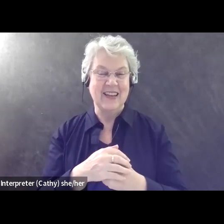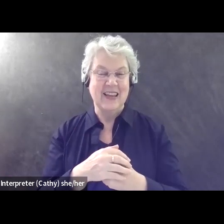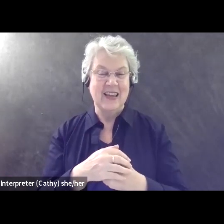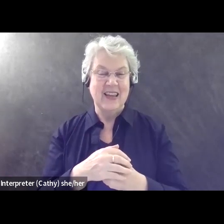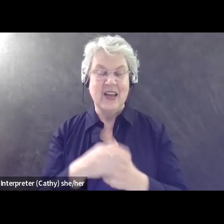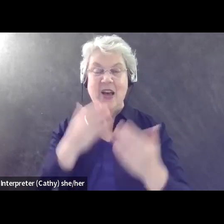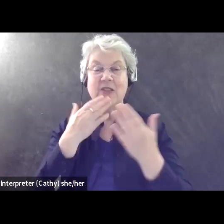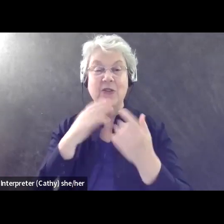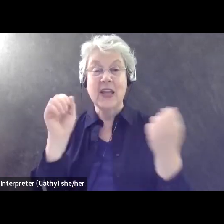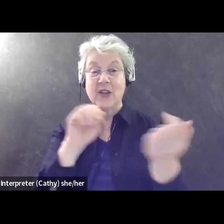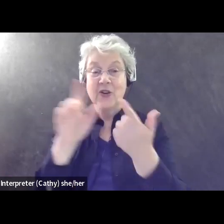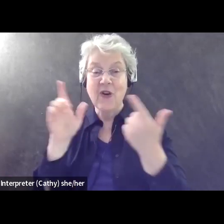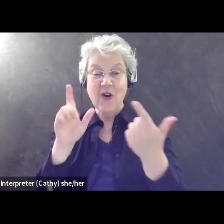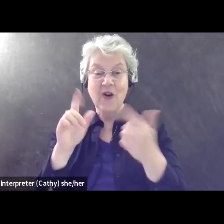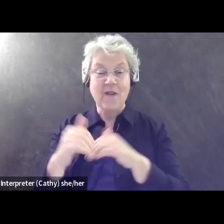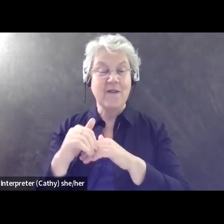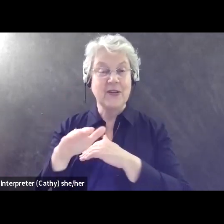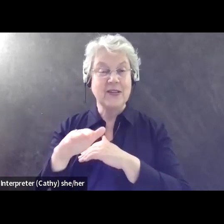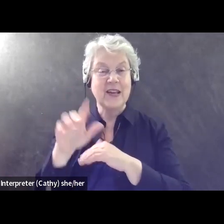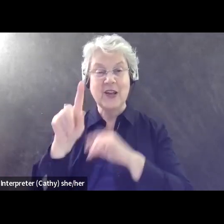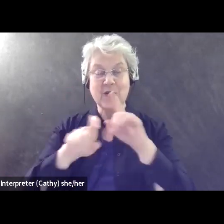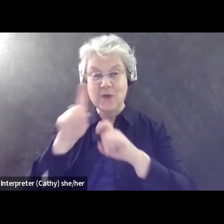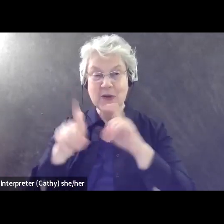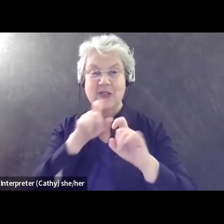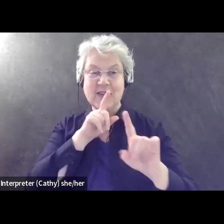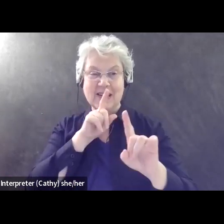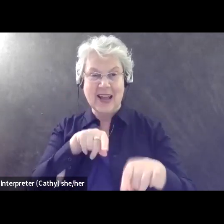thank you everyone for, um, sending these in. Okay. Um,